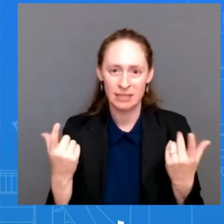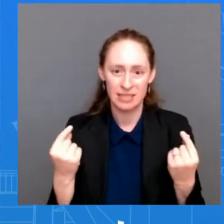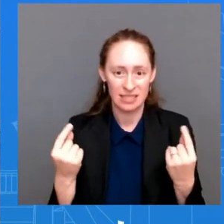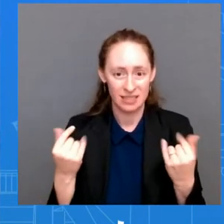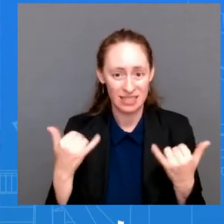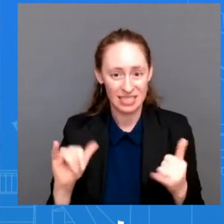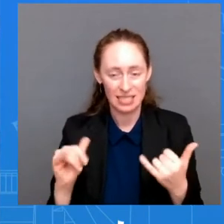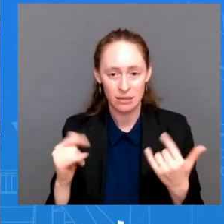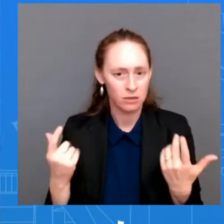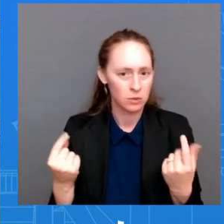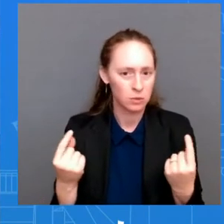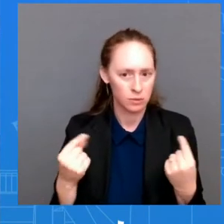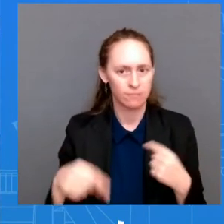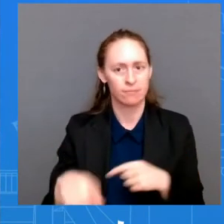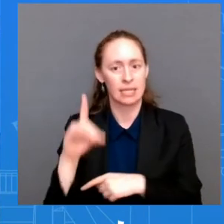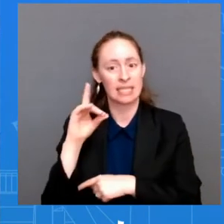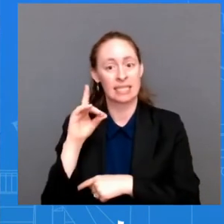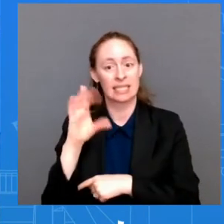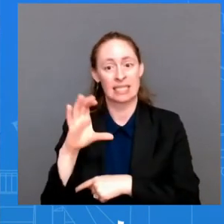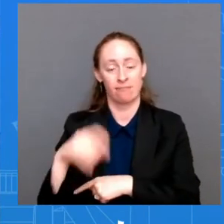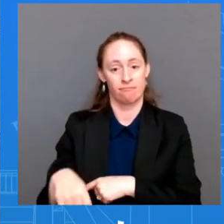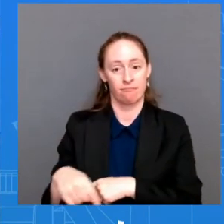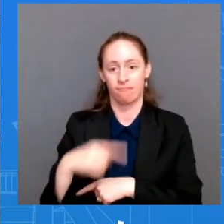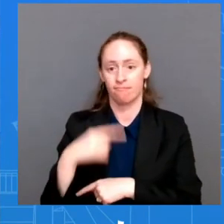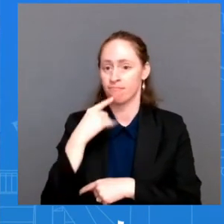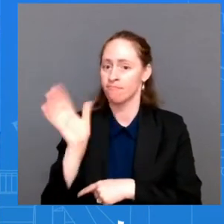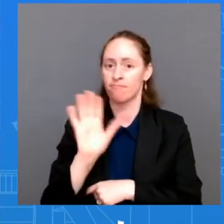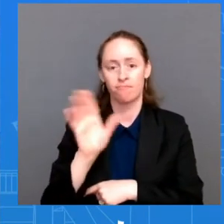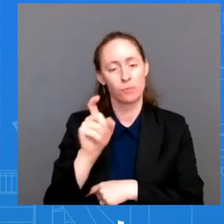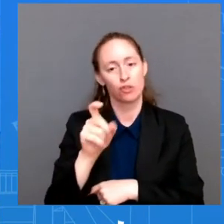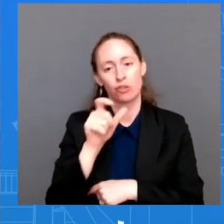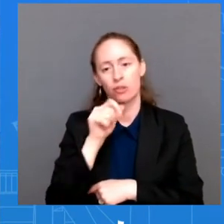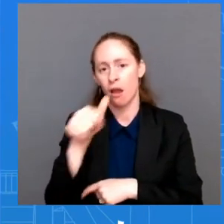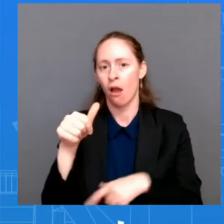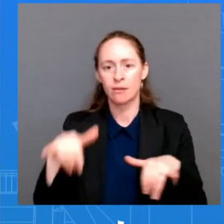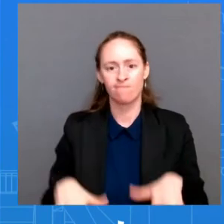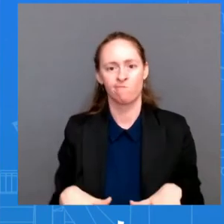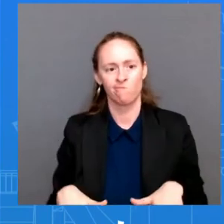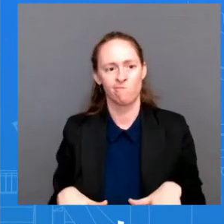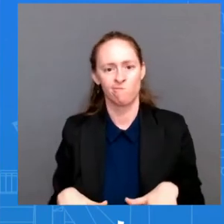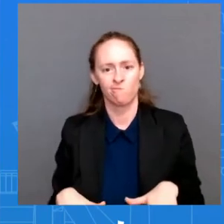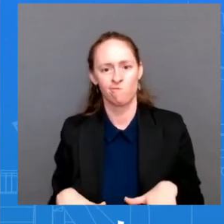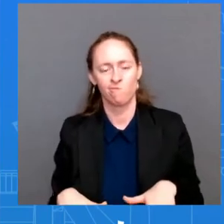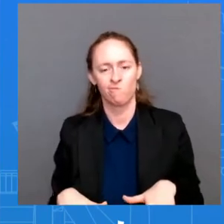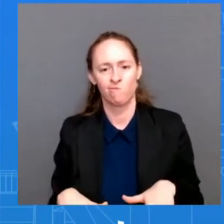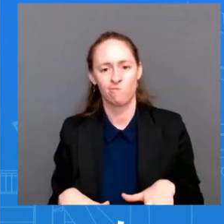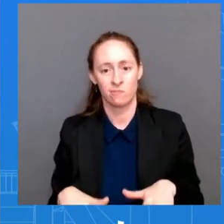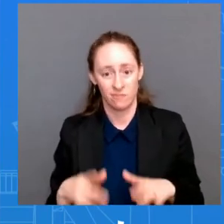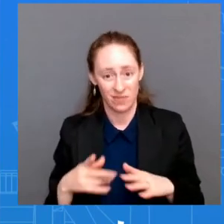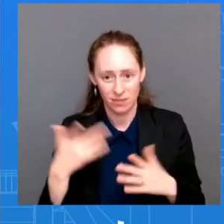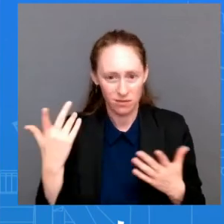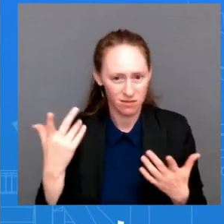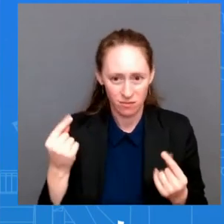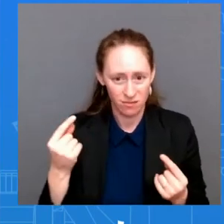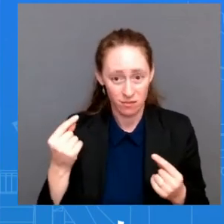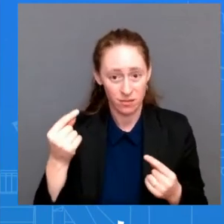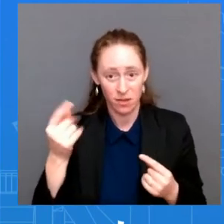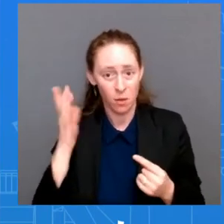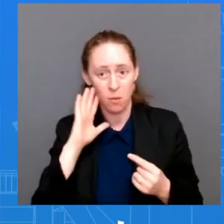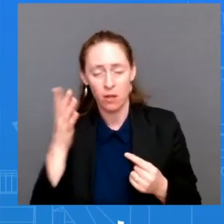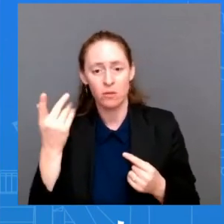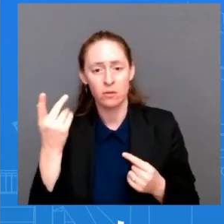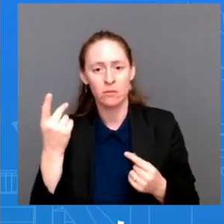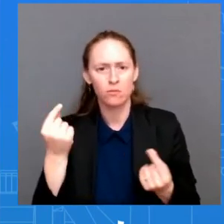traveling for a certain period of time does that clock start back at zero with the rebound so the travel is is a little bit uh different